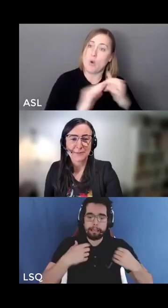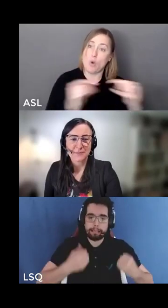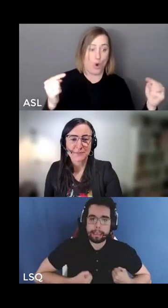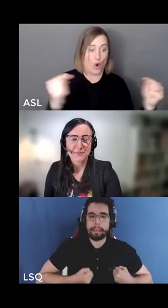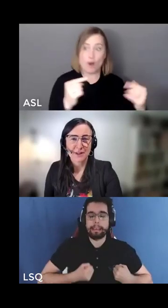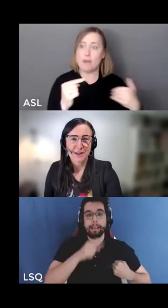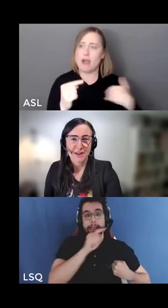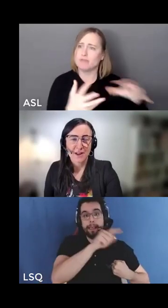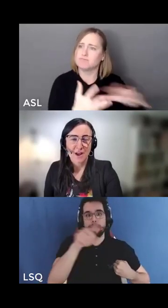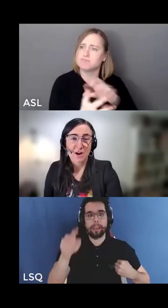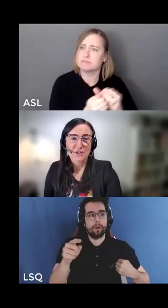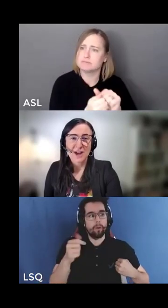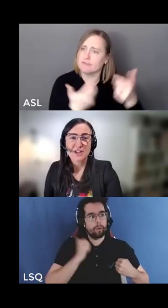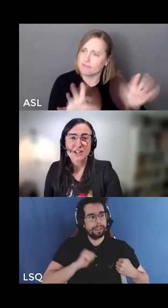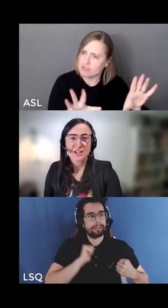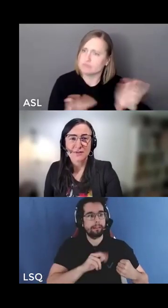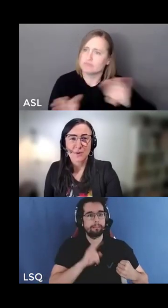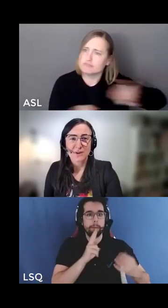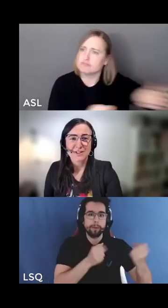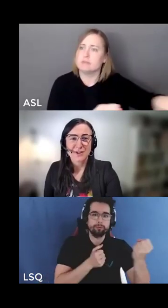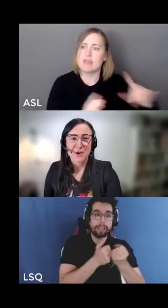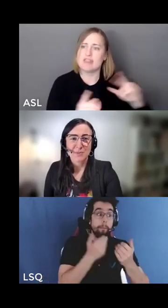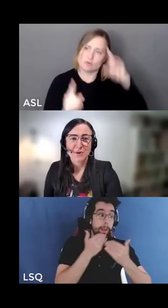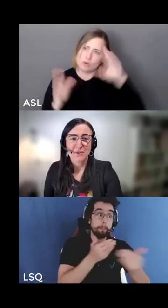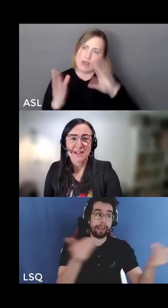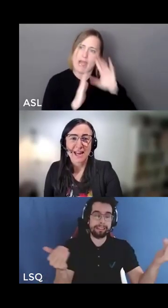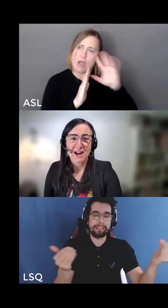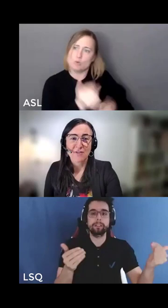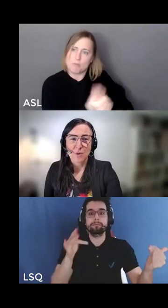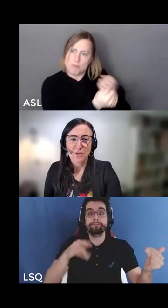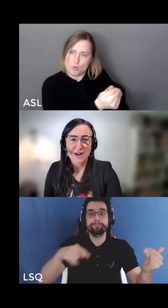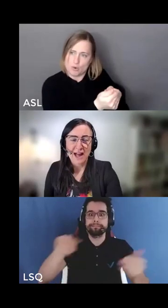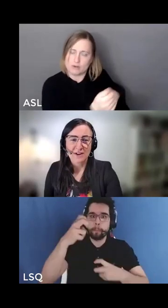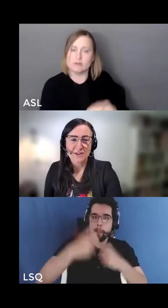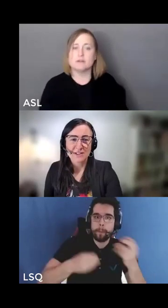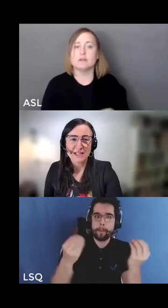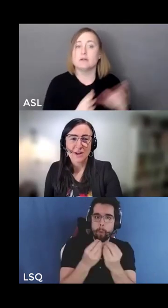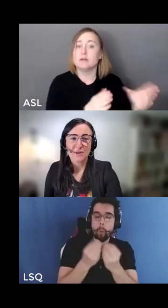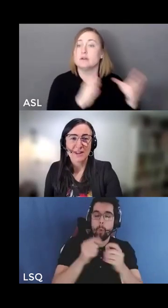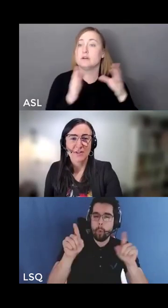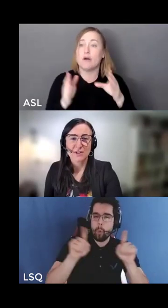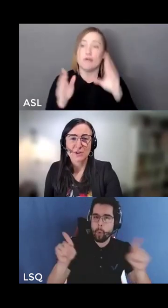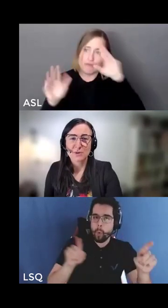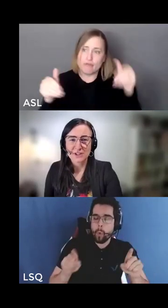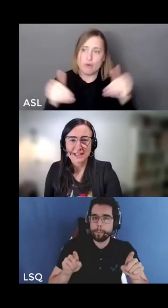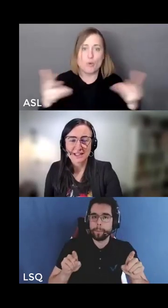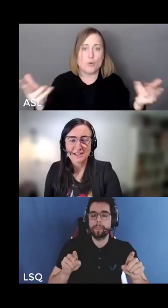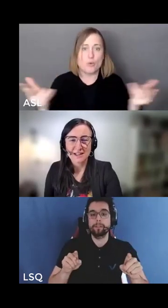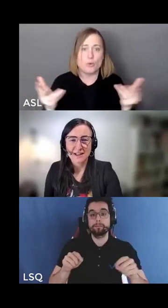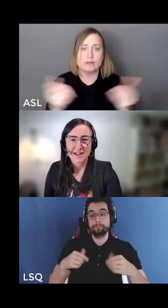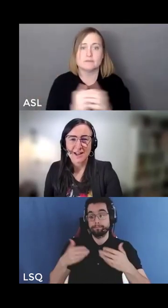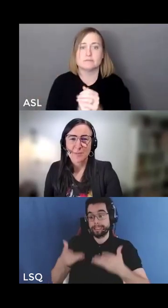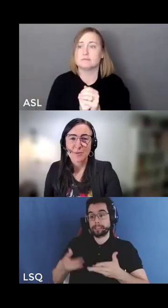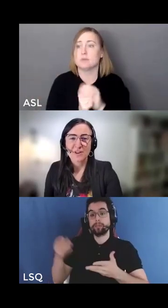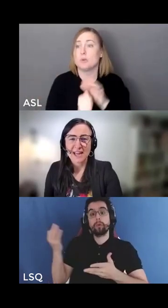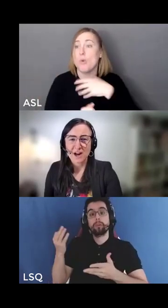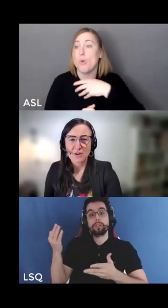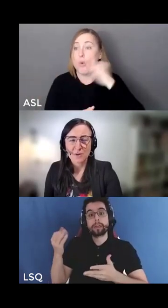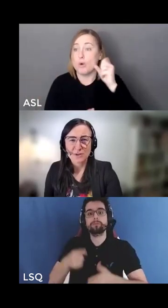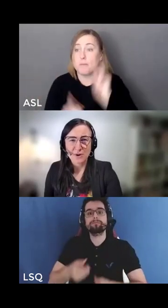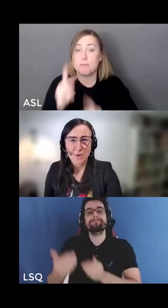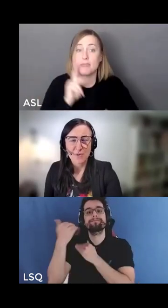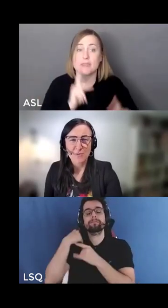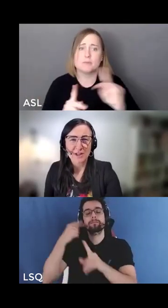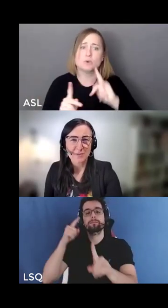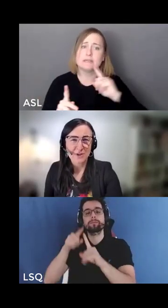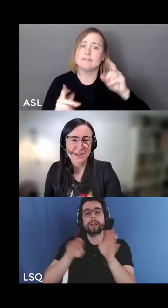to need. Our strategy is focused on improving care of older adults with health and social needs, improving care